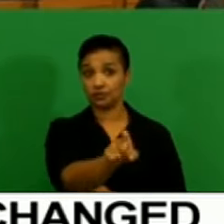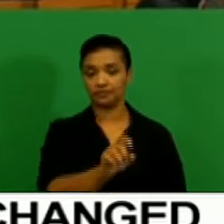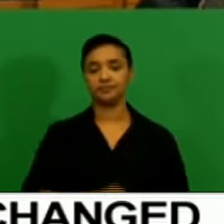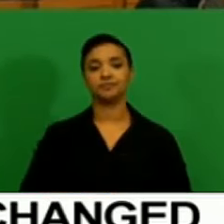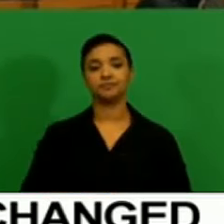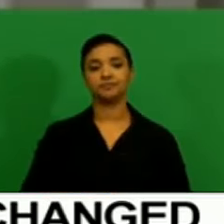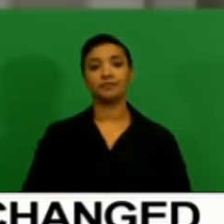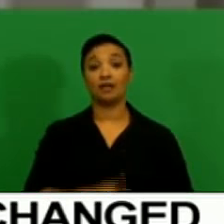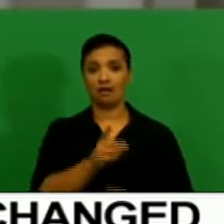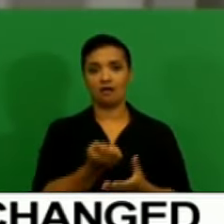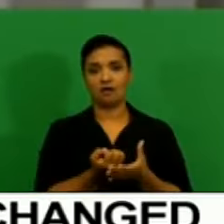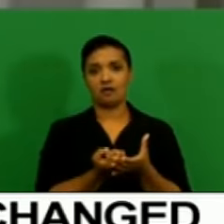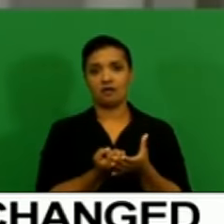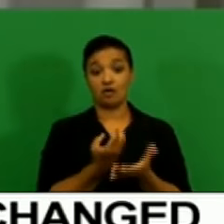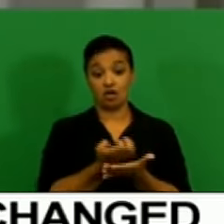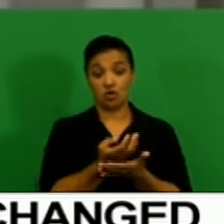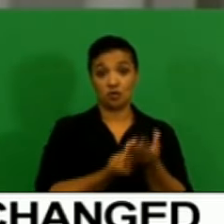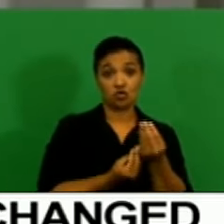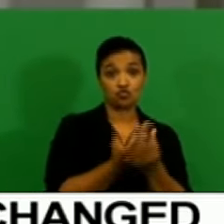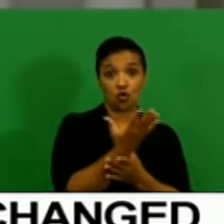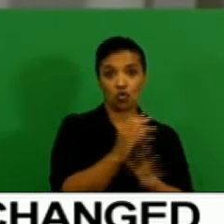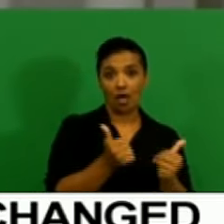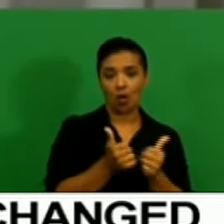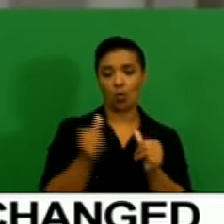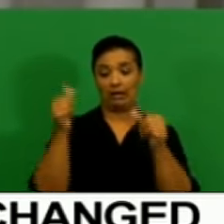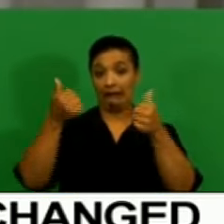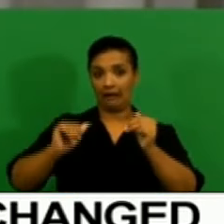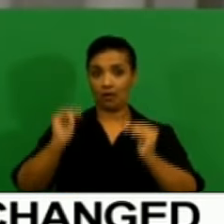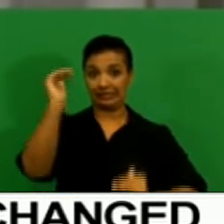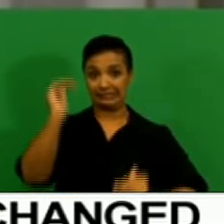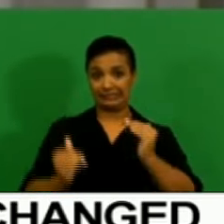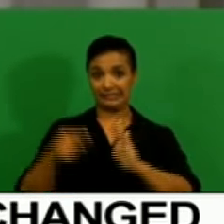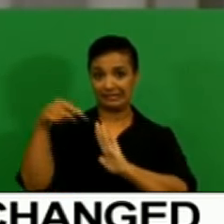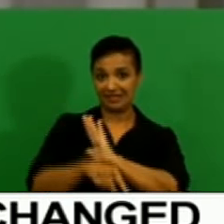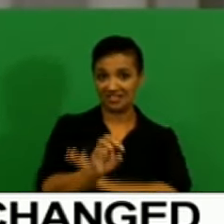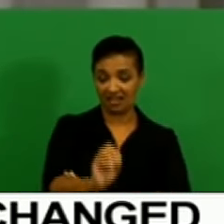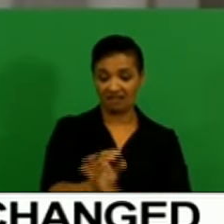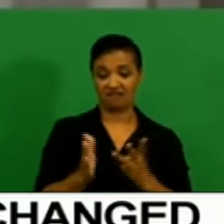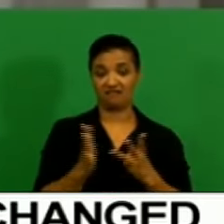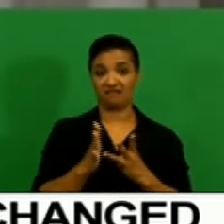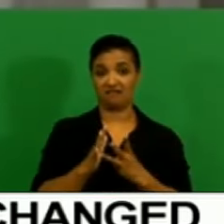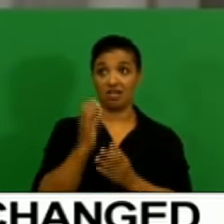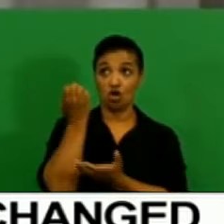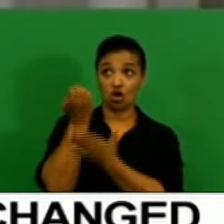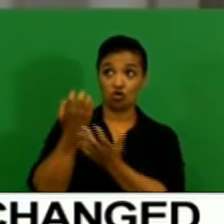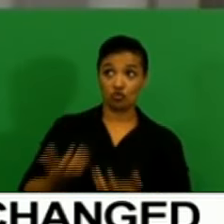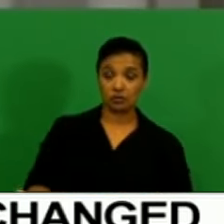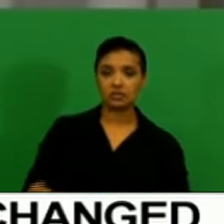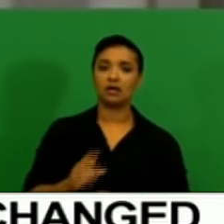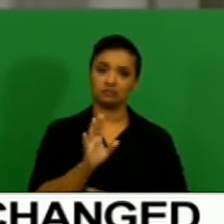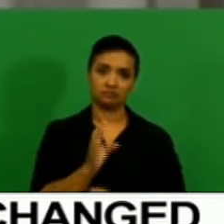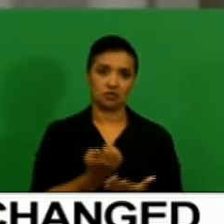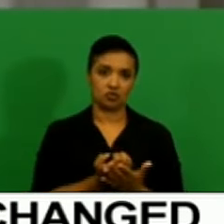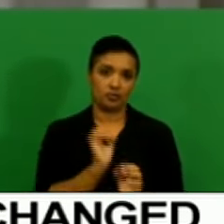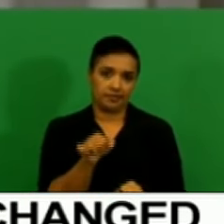Mfuneako, growth levels, current account deficit, reserves – well, growth is low. And